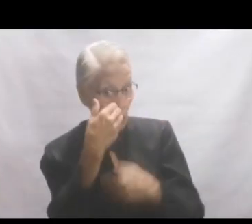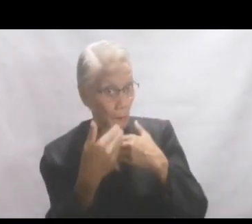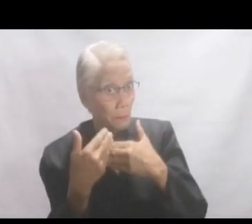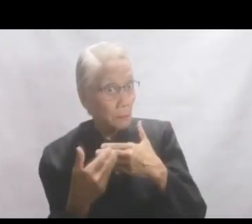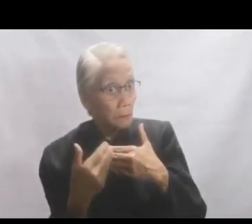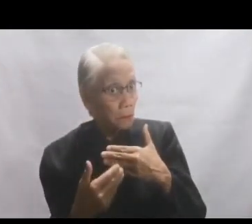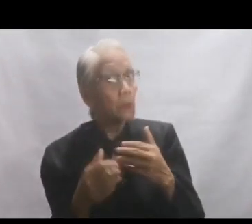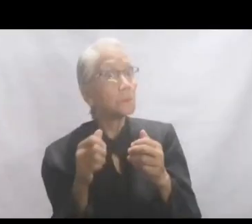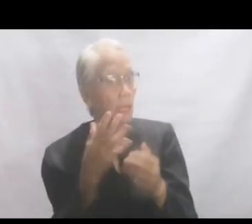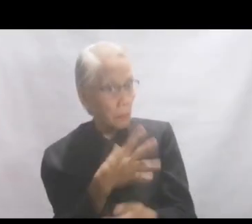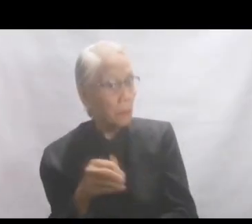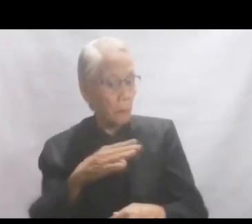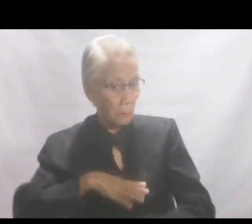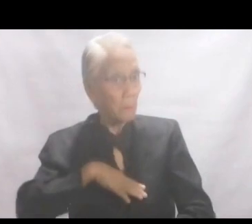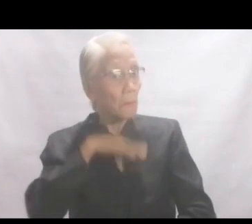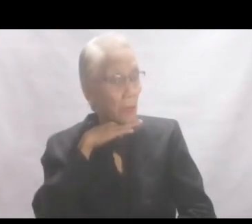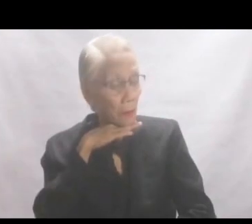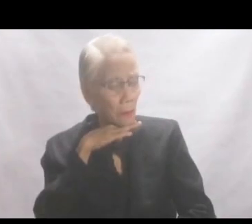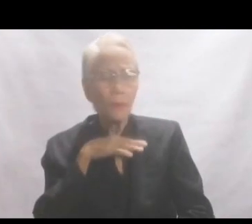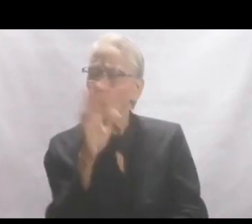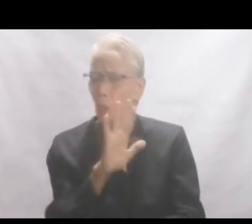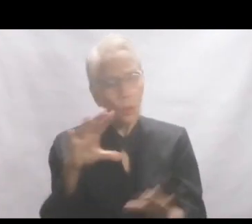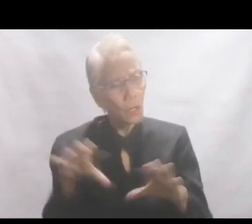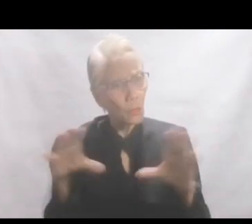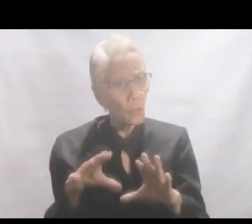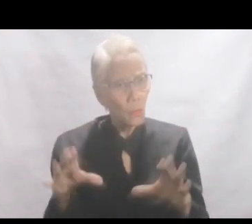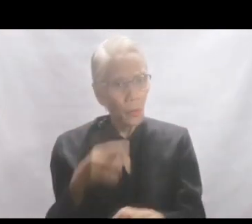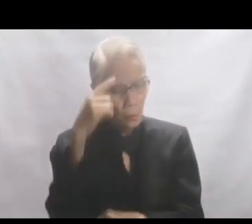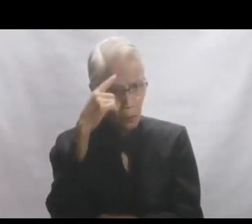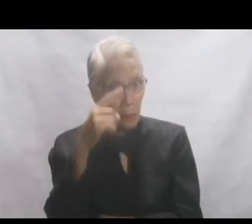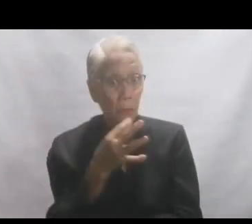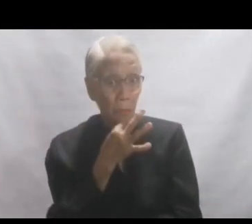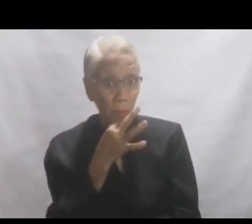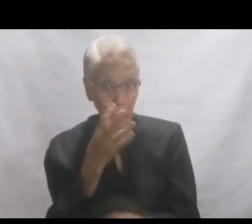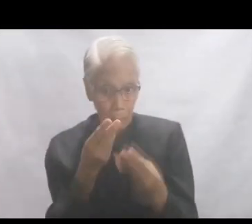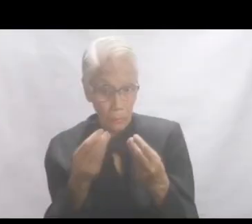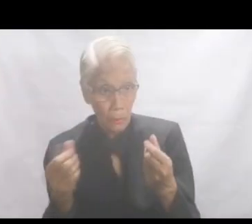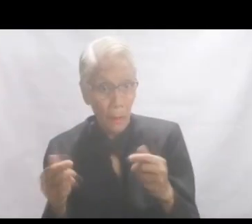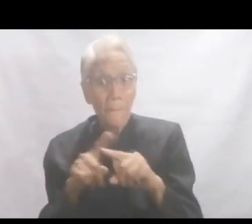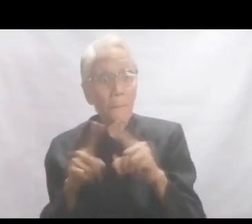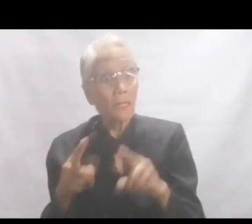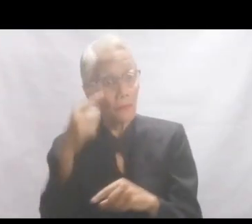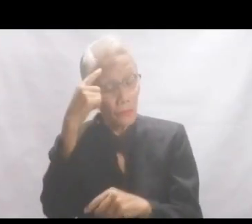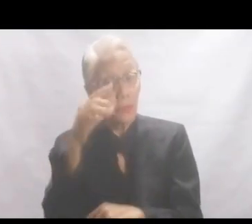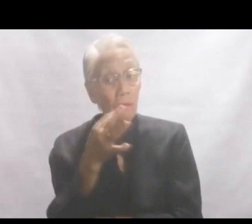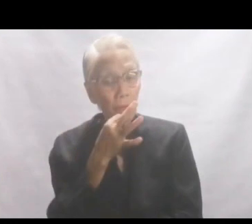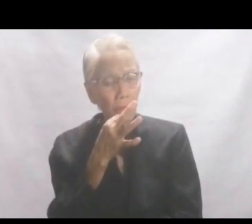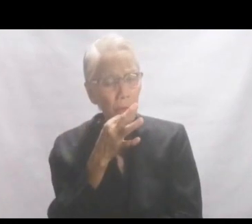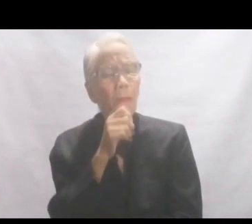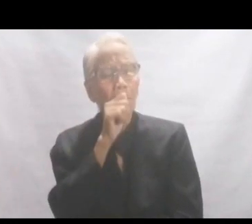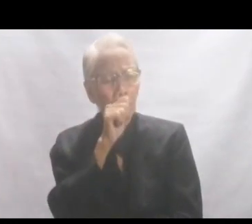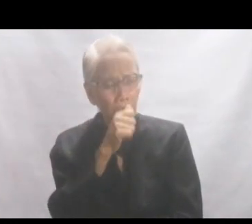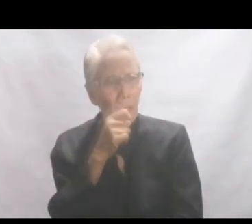and were filled. Do not work for food that perishes, but for the food that